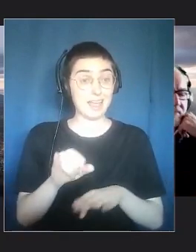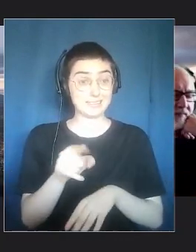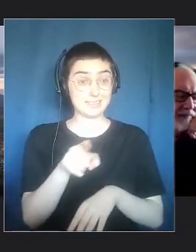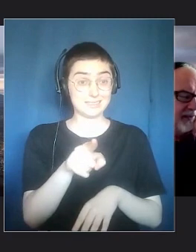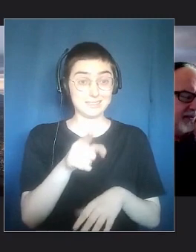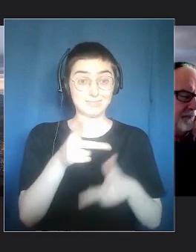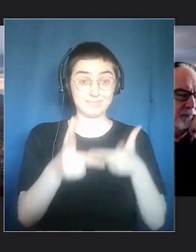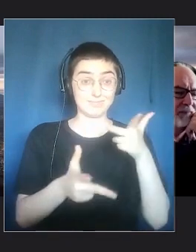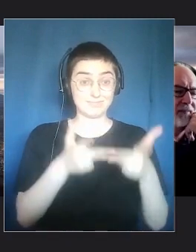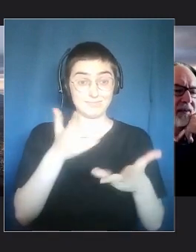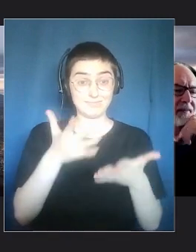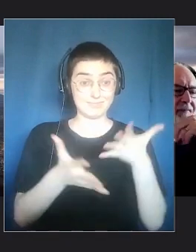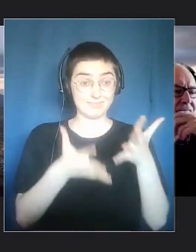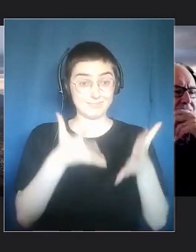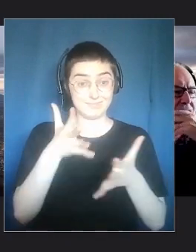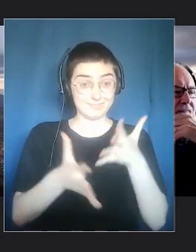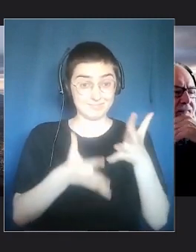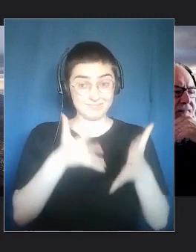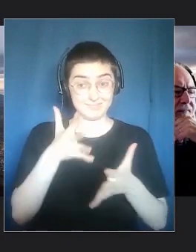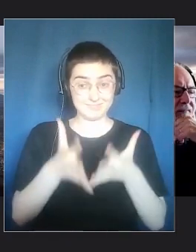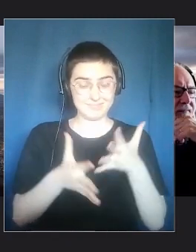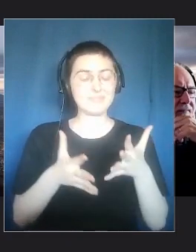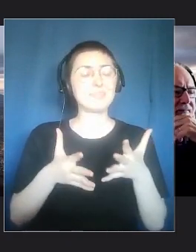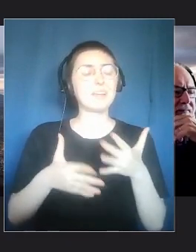last speech you were,